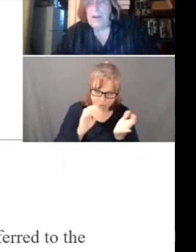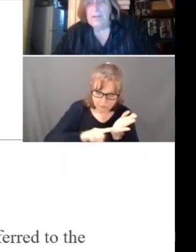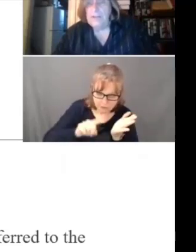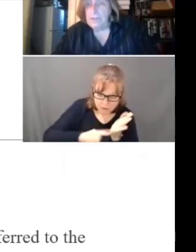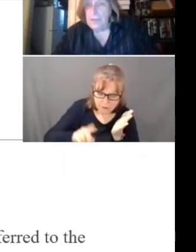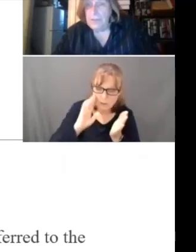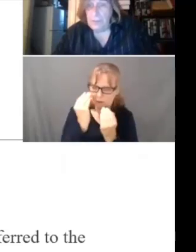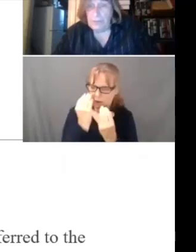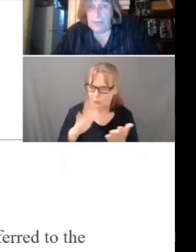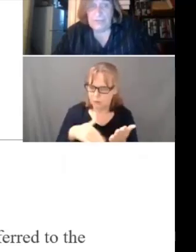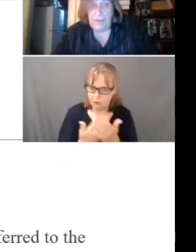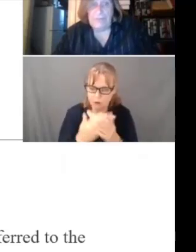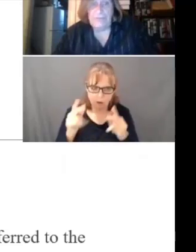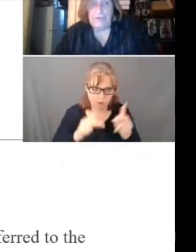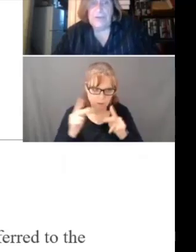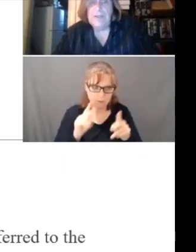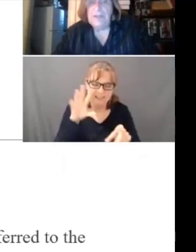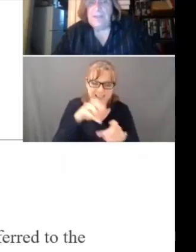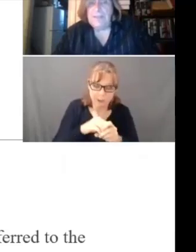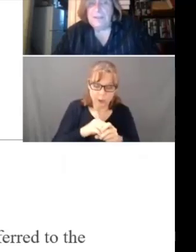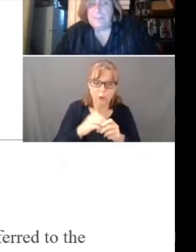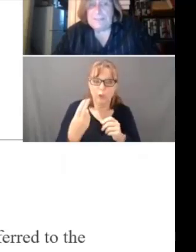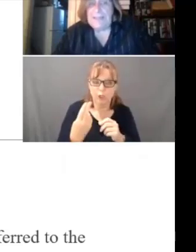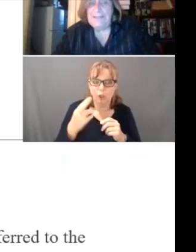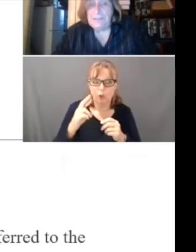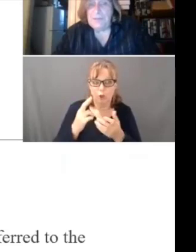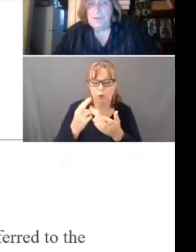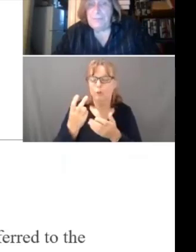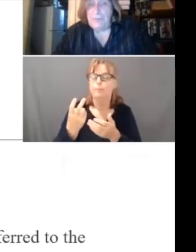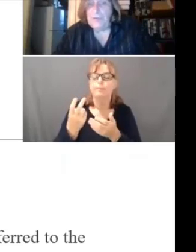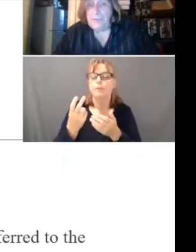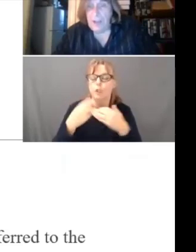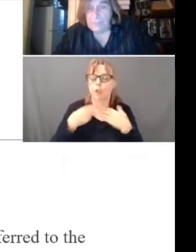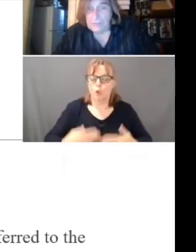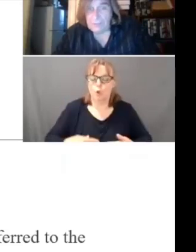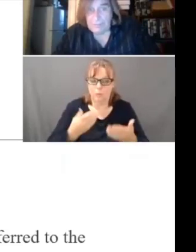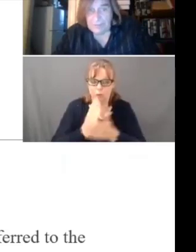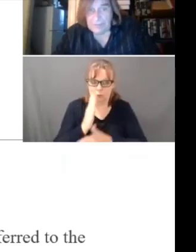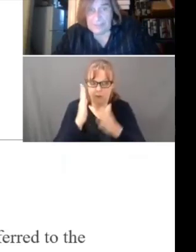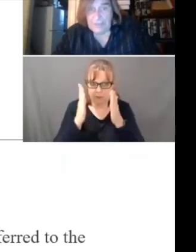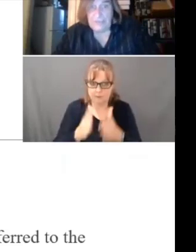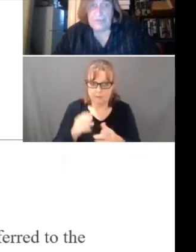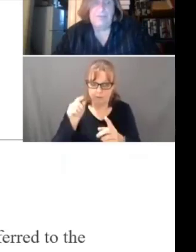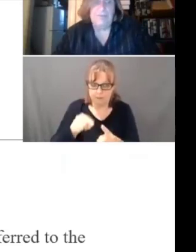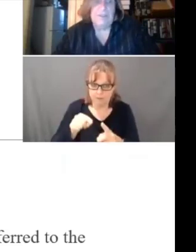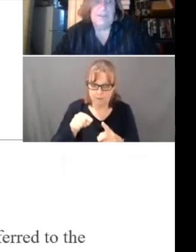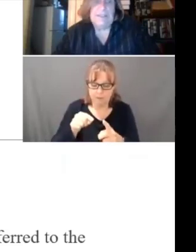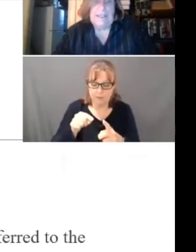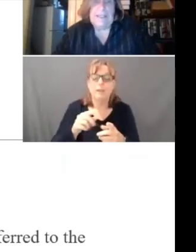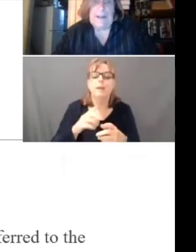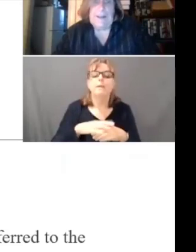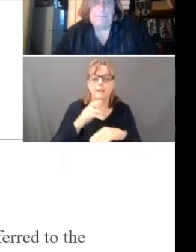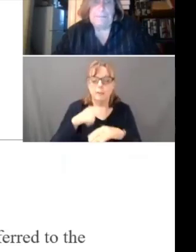all parties, including the Human Rights Officer, that the complaint has been referred to the Office of Investigations.